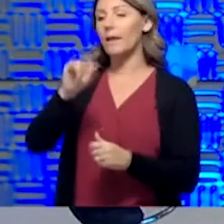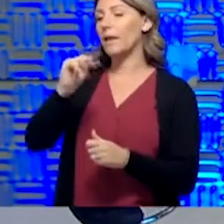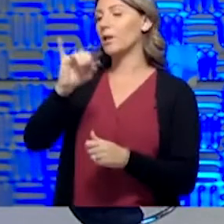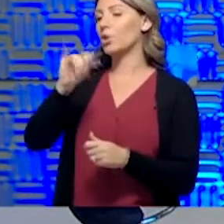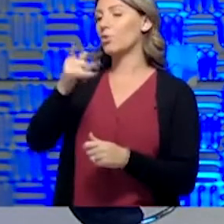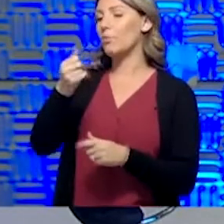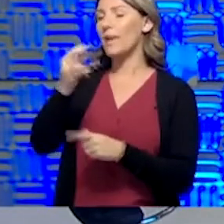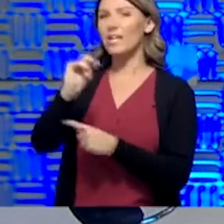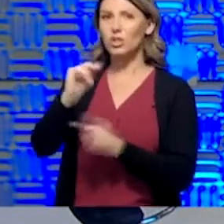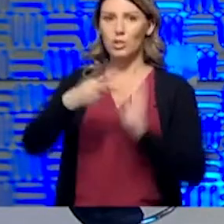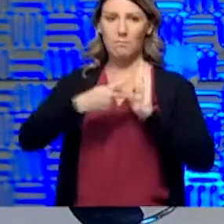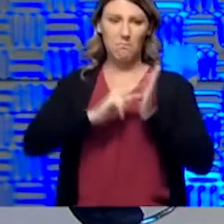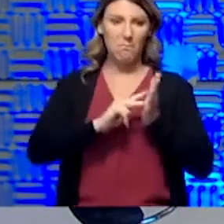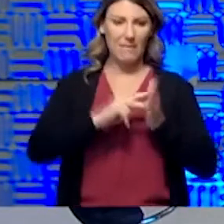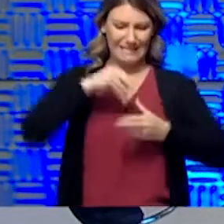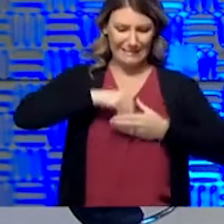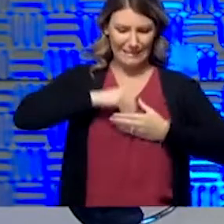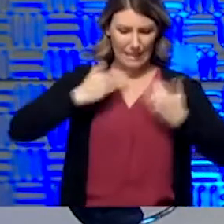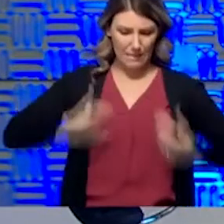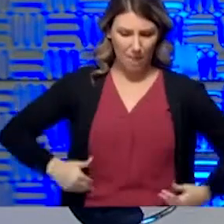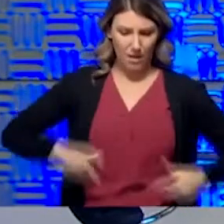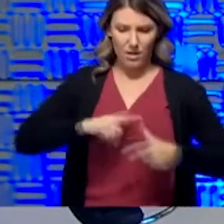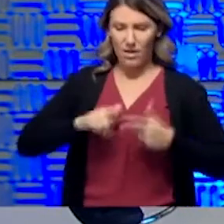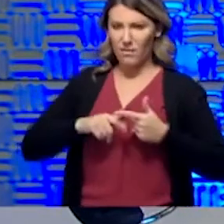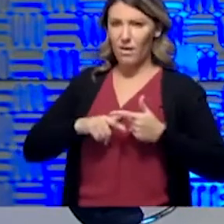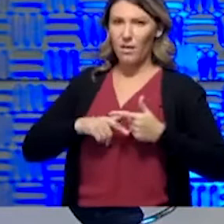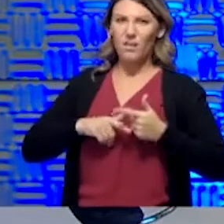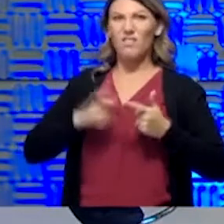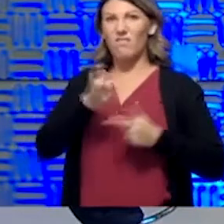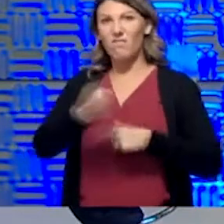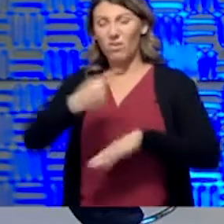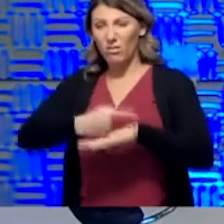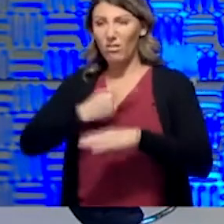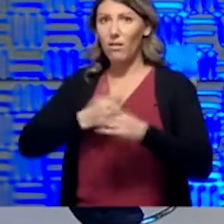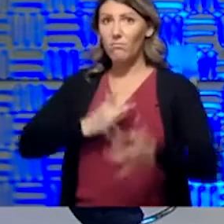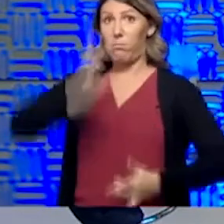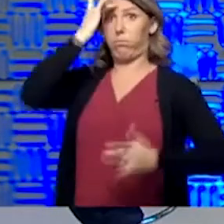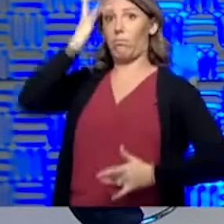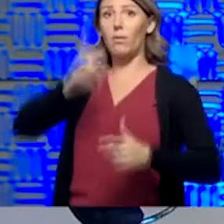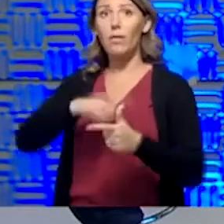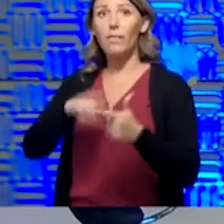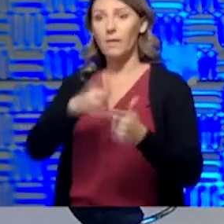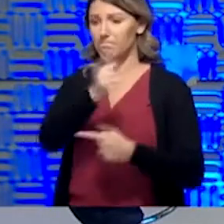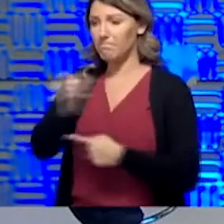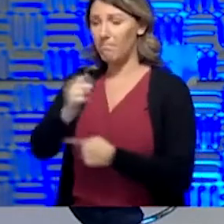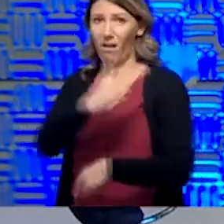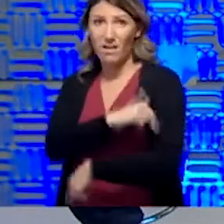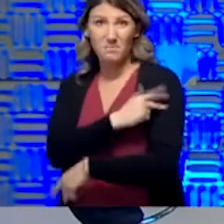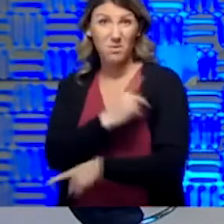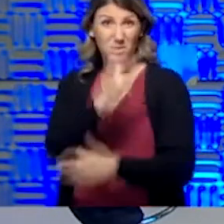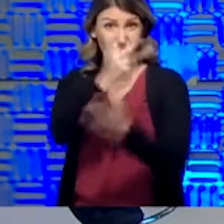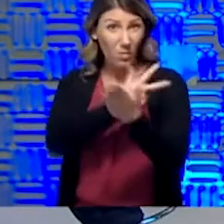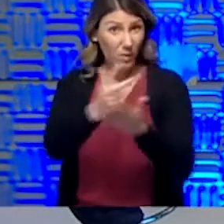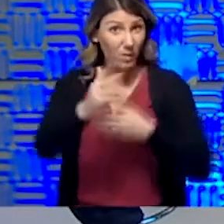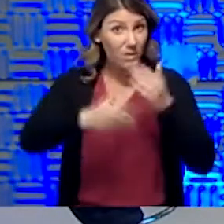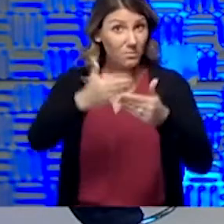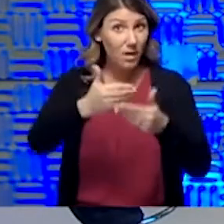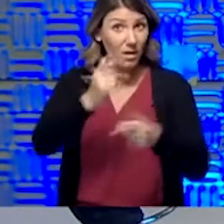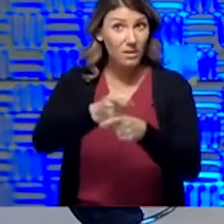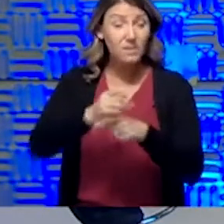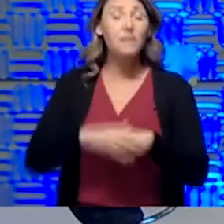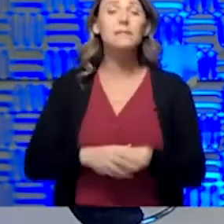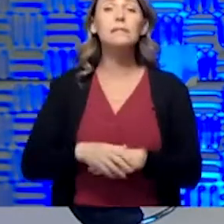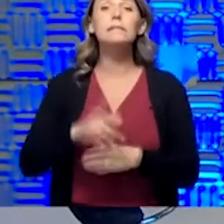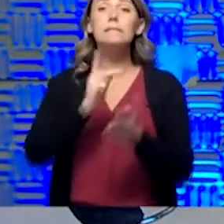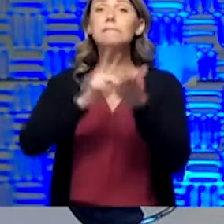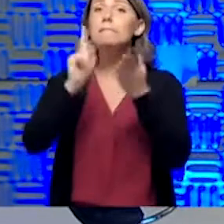takes for people to get sick enough to end up hospitalized, that usually is like a three-week process. Secretary Norman and Dana could